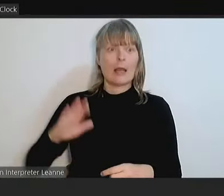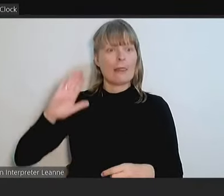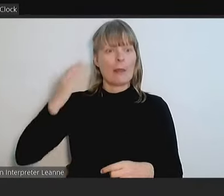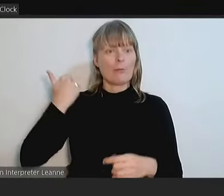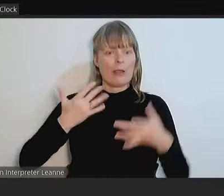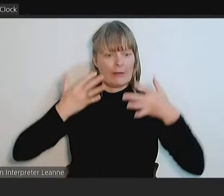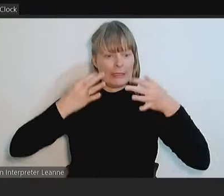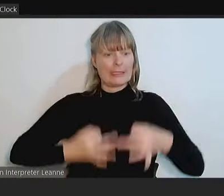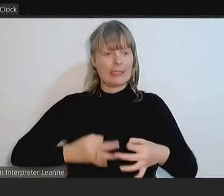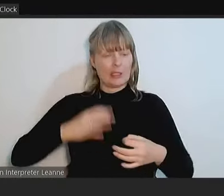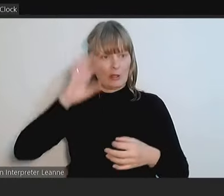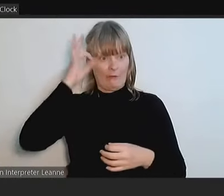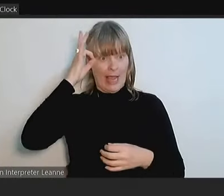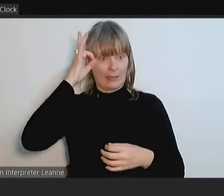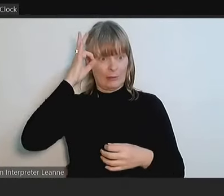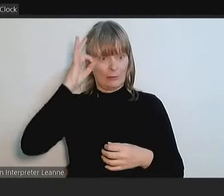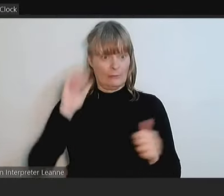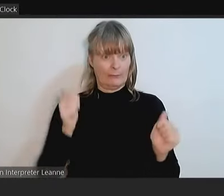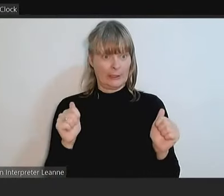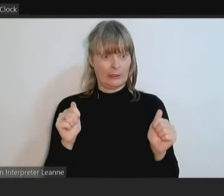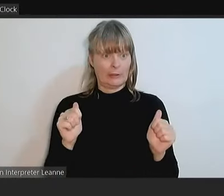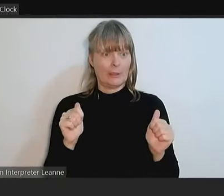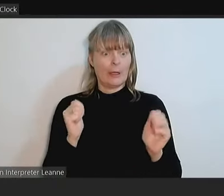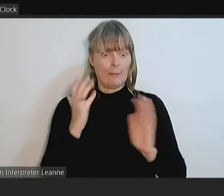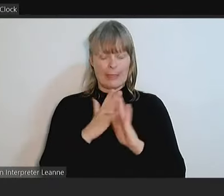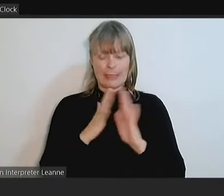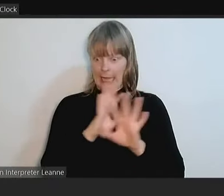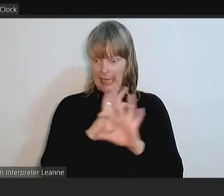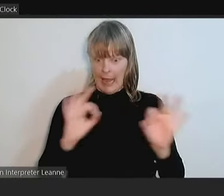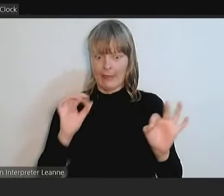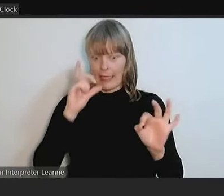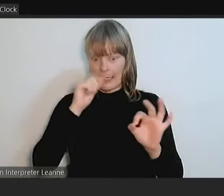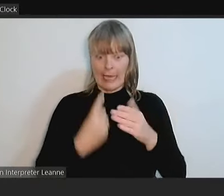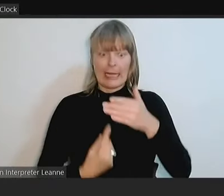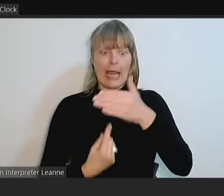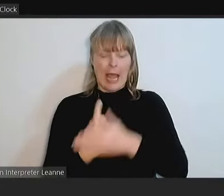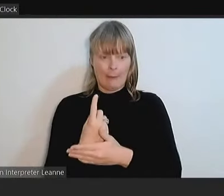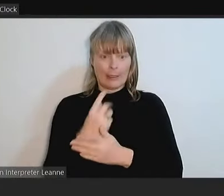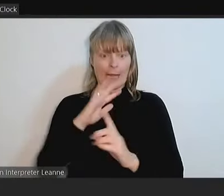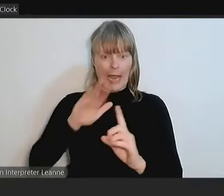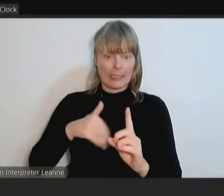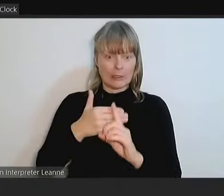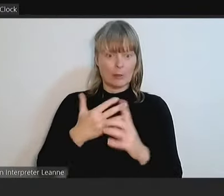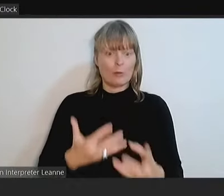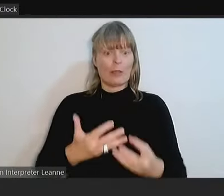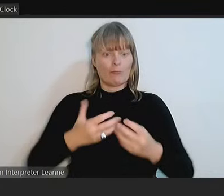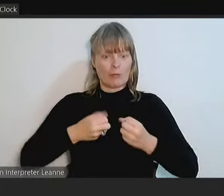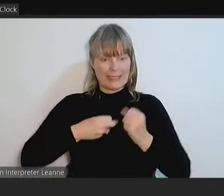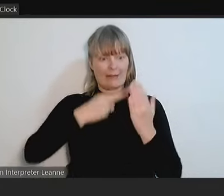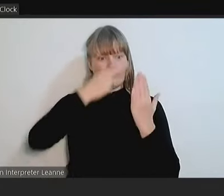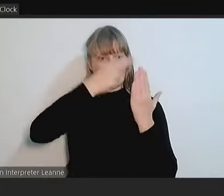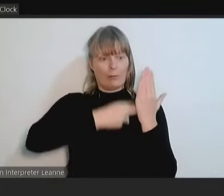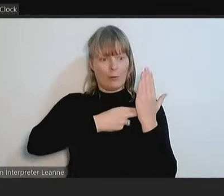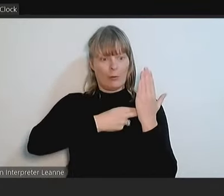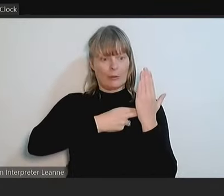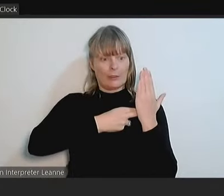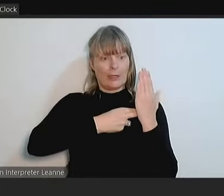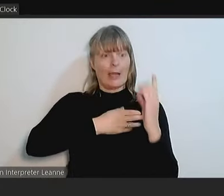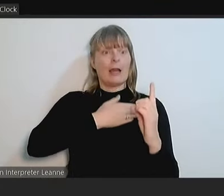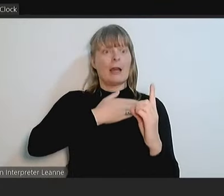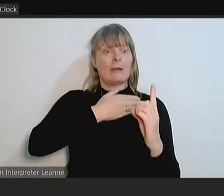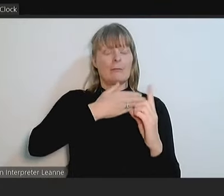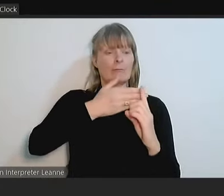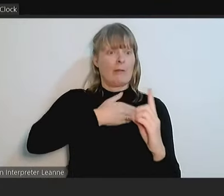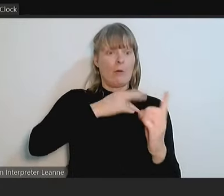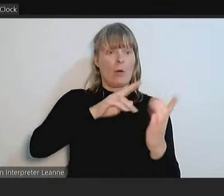understand, meant that nothing can actually happen here on this site until those reports are received in November. So any talk of immediate action in relation